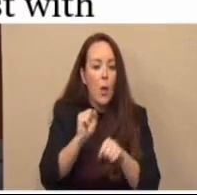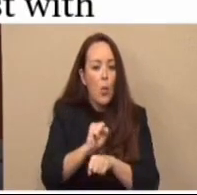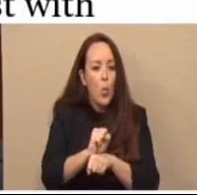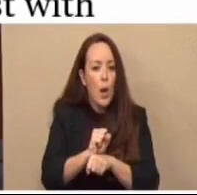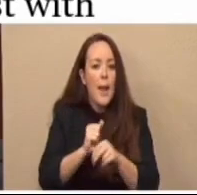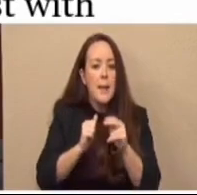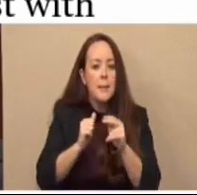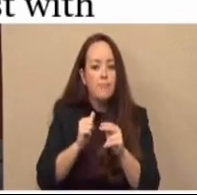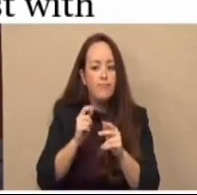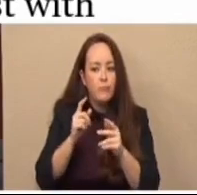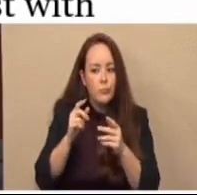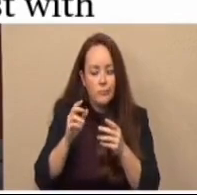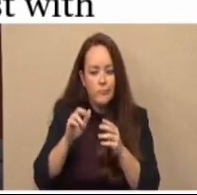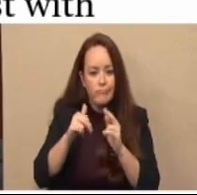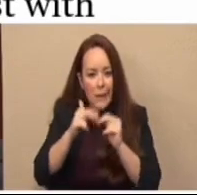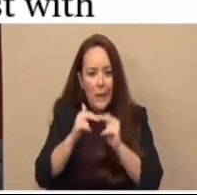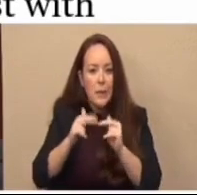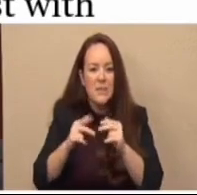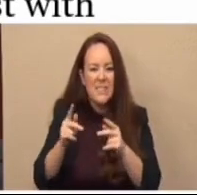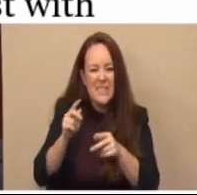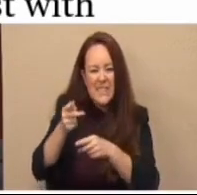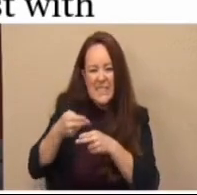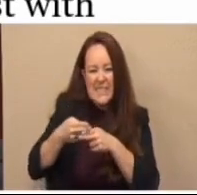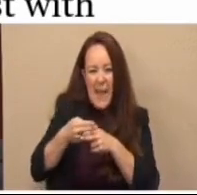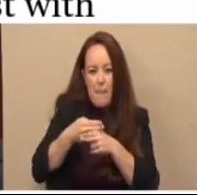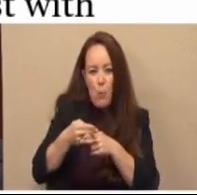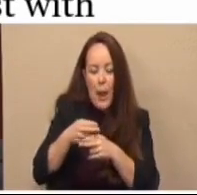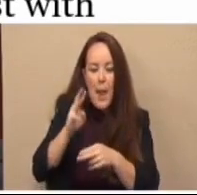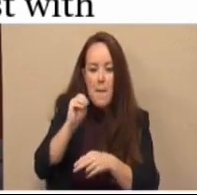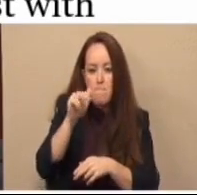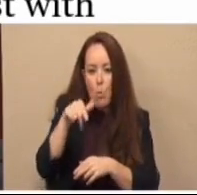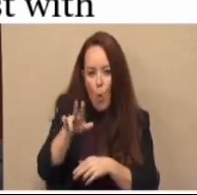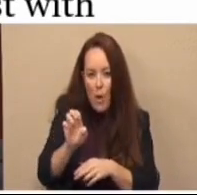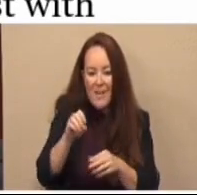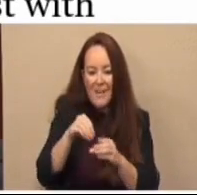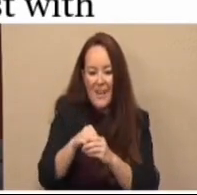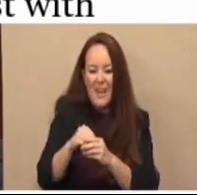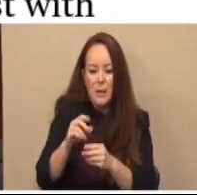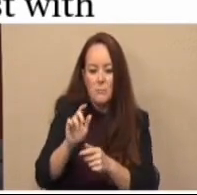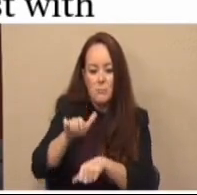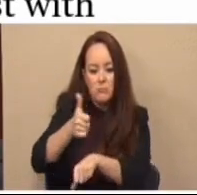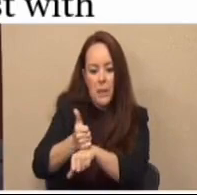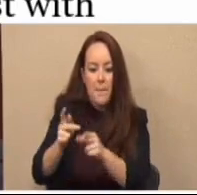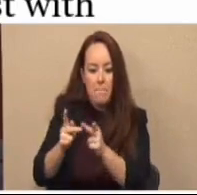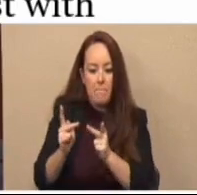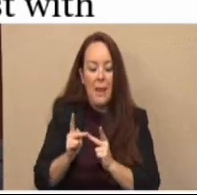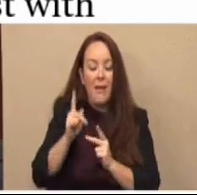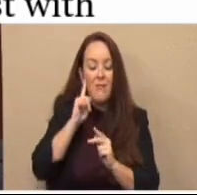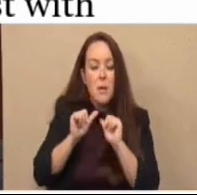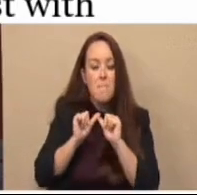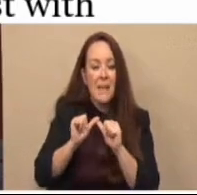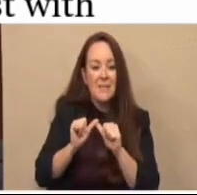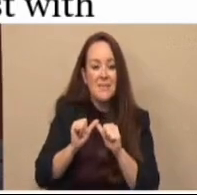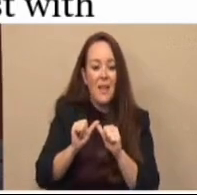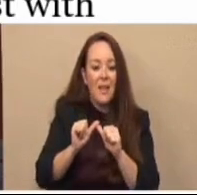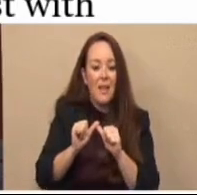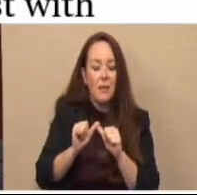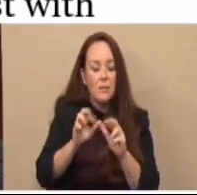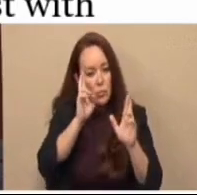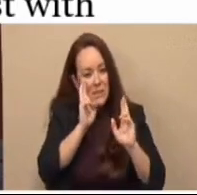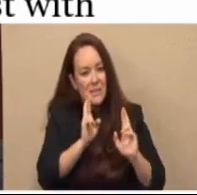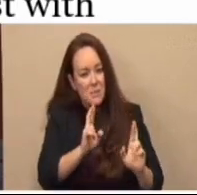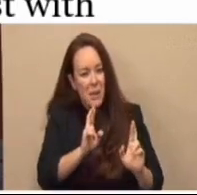building a temporary morgue in the inside of a designated facility. In order to maintain the respect of our